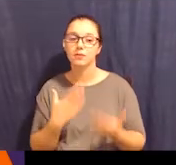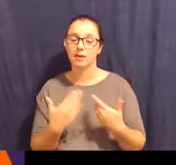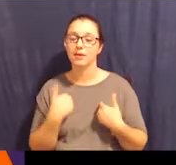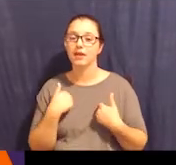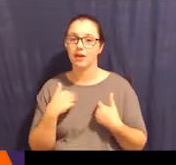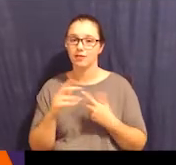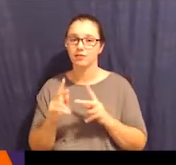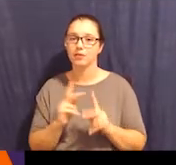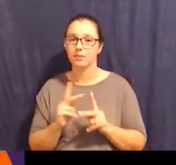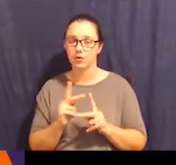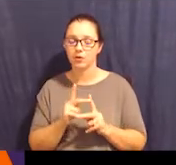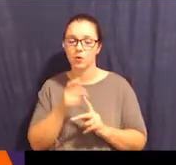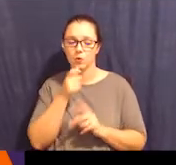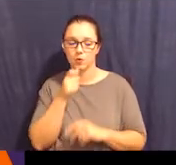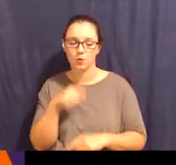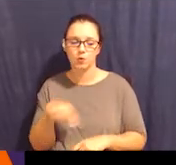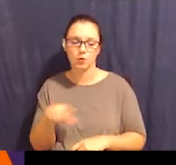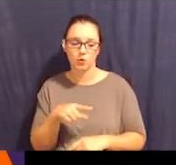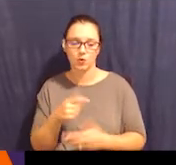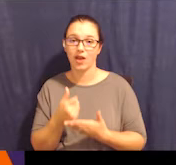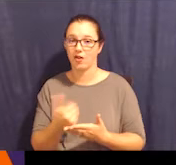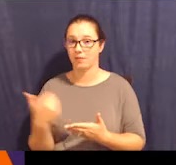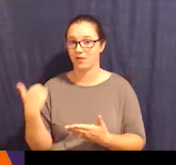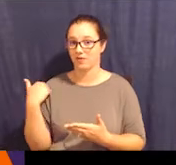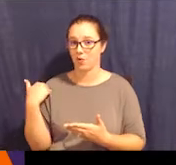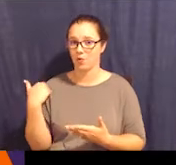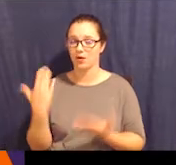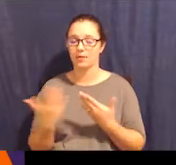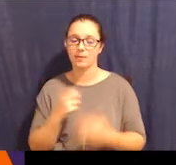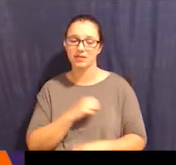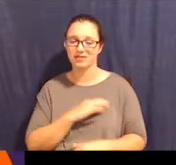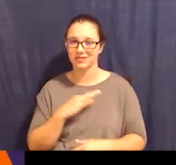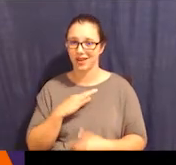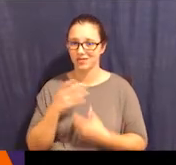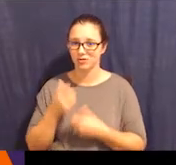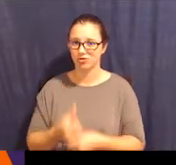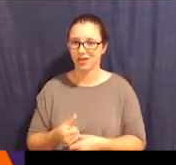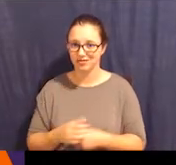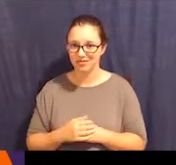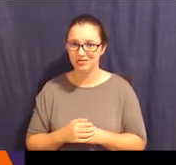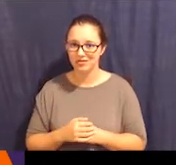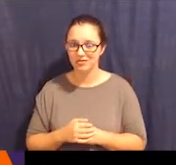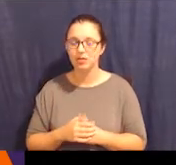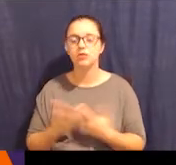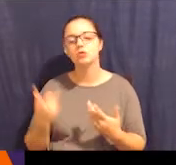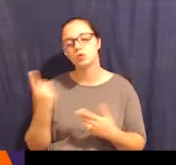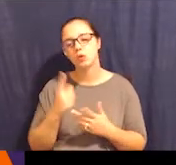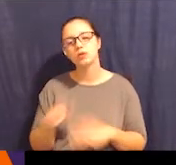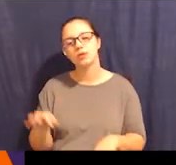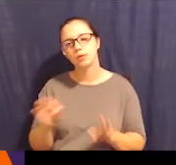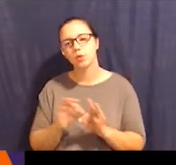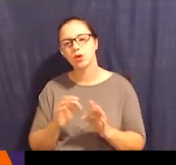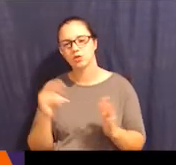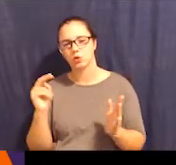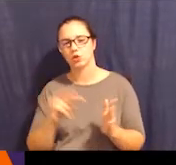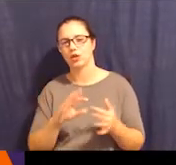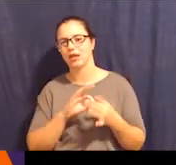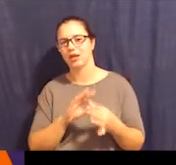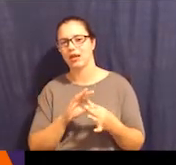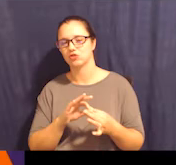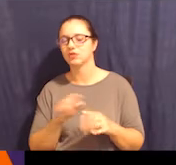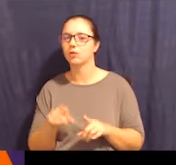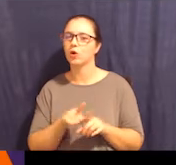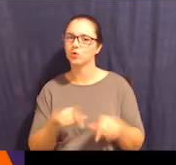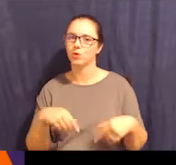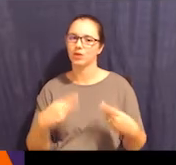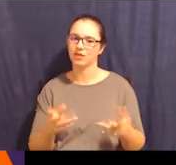Maybe there are people who have helped them in the past, maybe there's staff who they trust. So it's always important to look at those